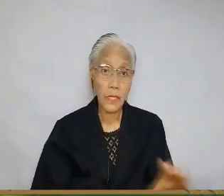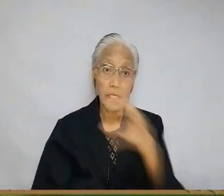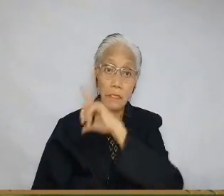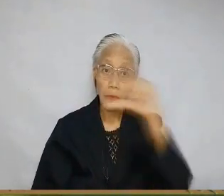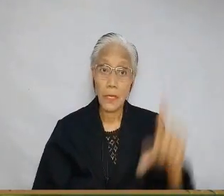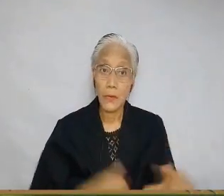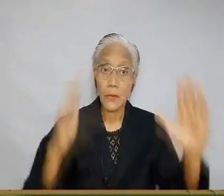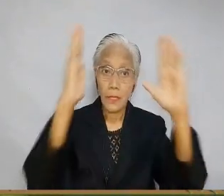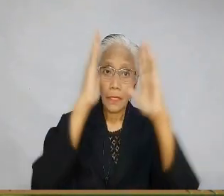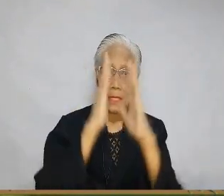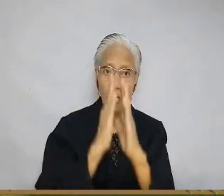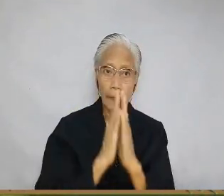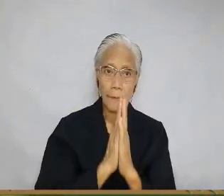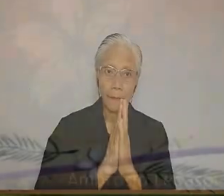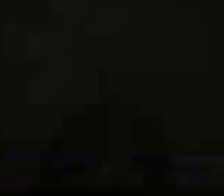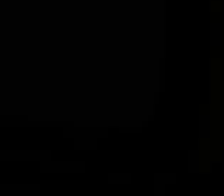our Lord. Amen.